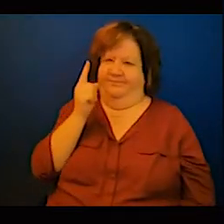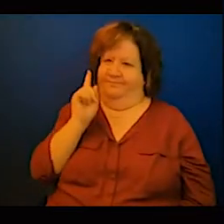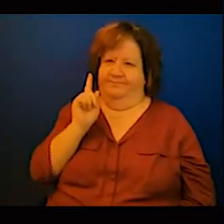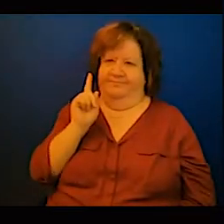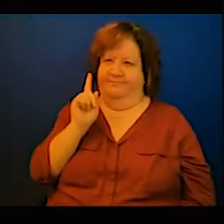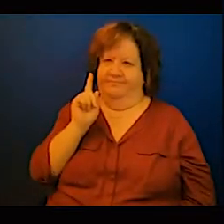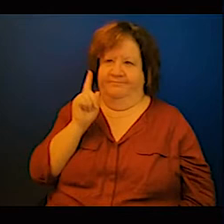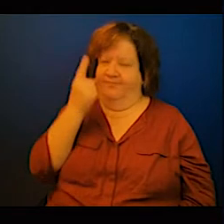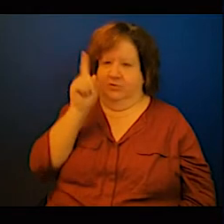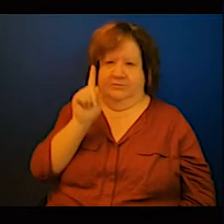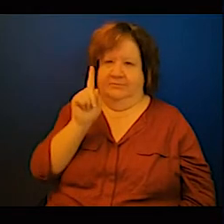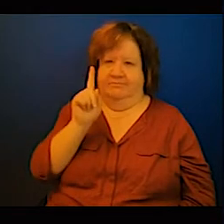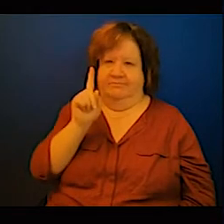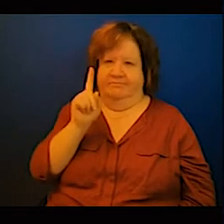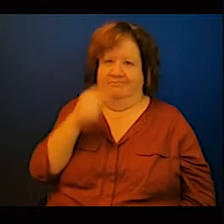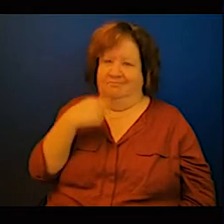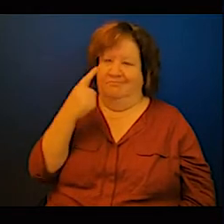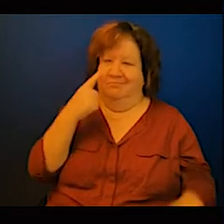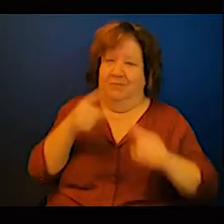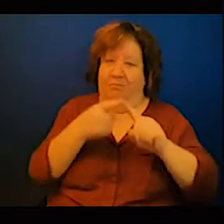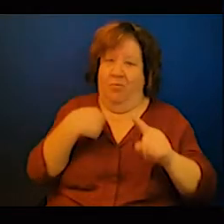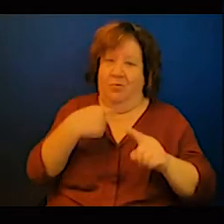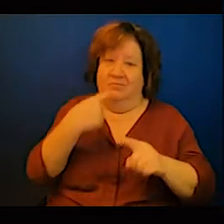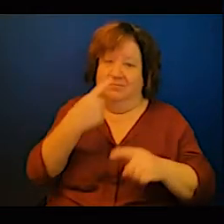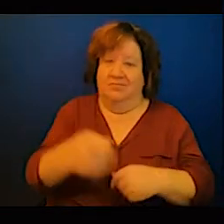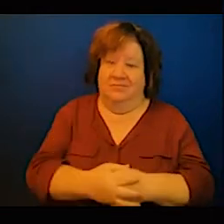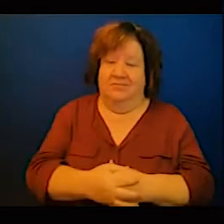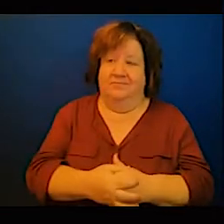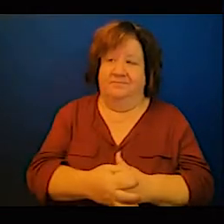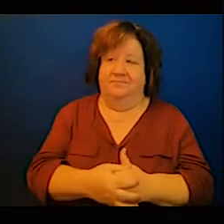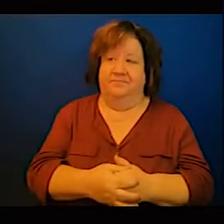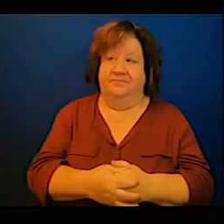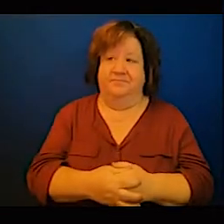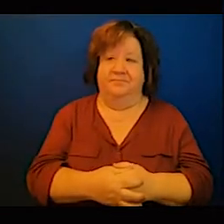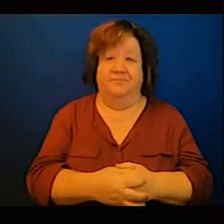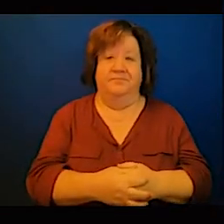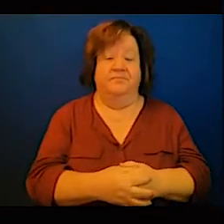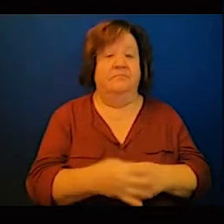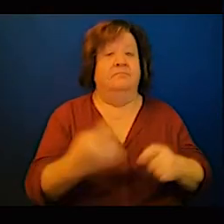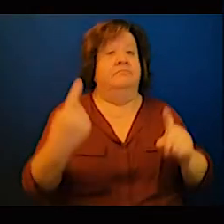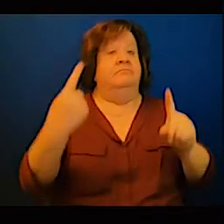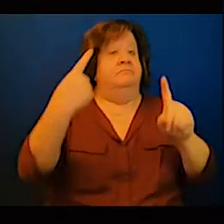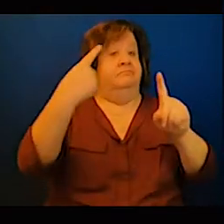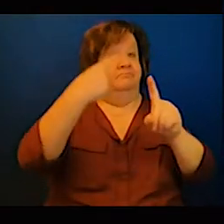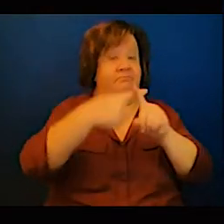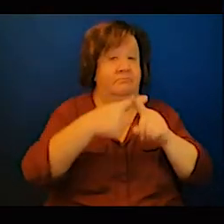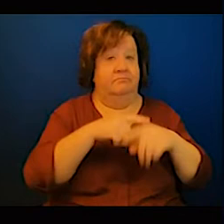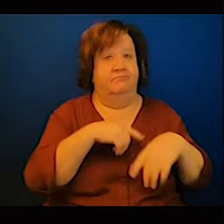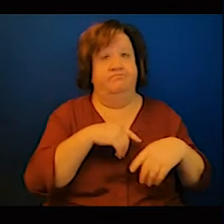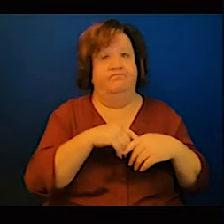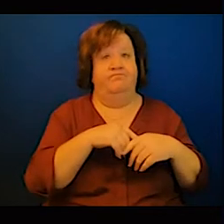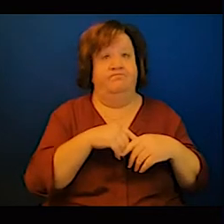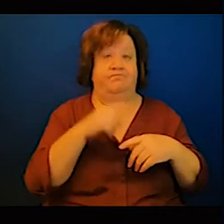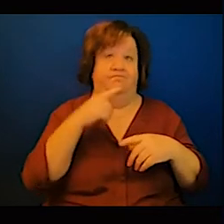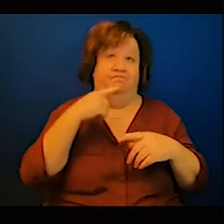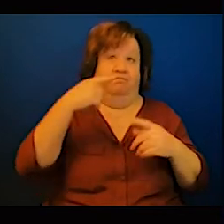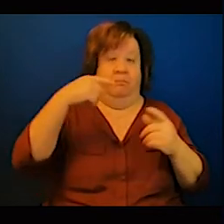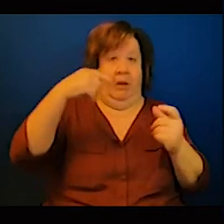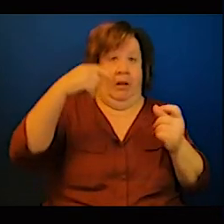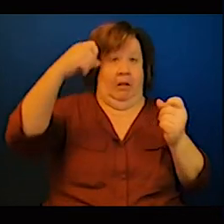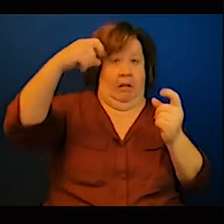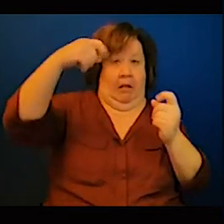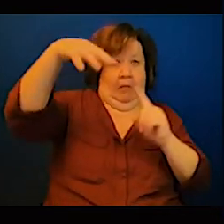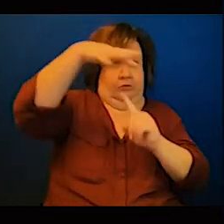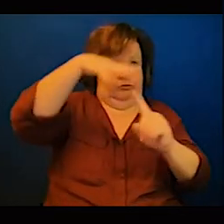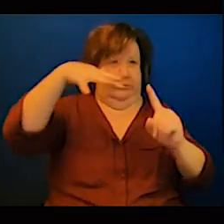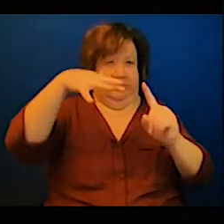about energy transition projects in, in, in Africa, government